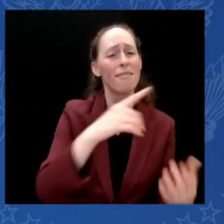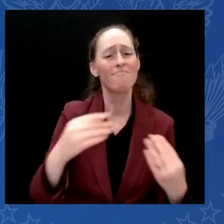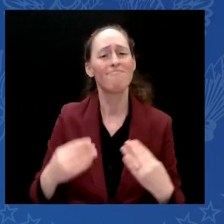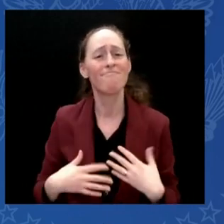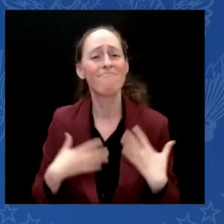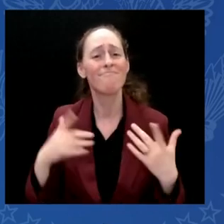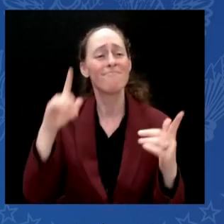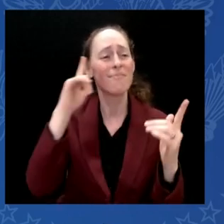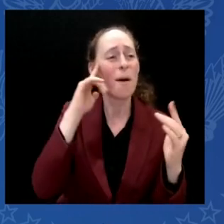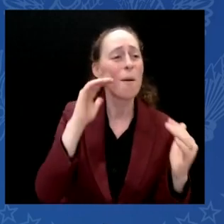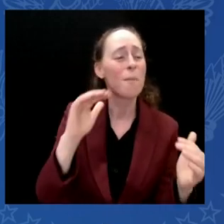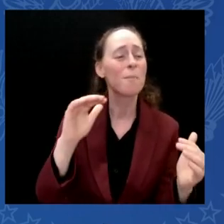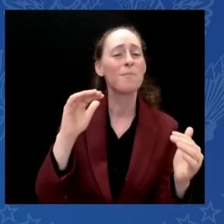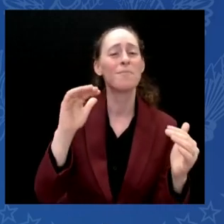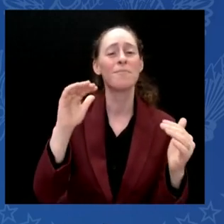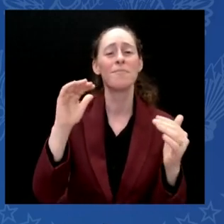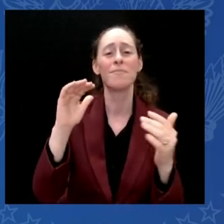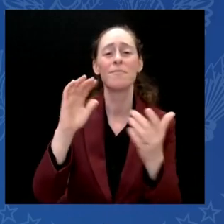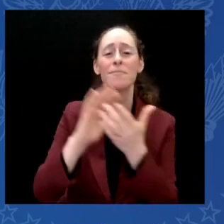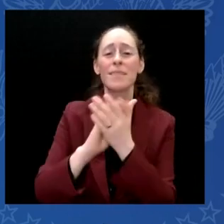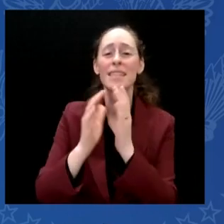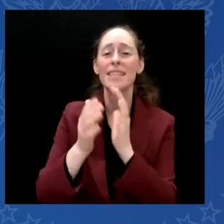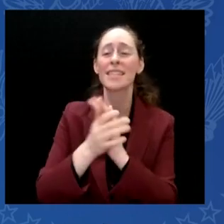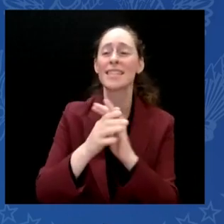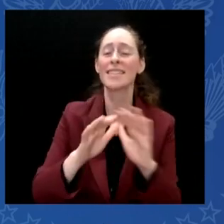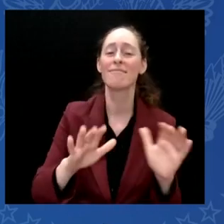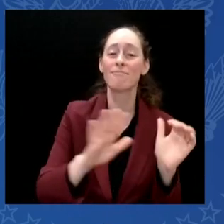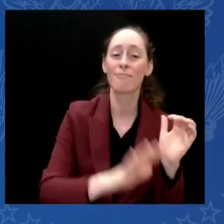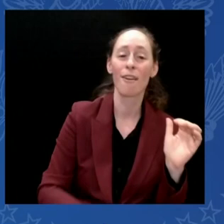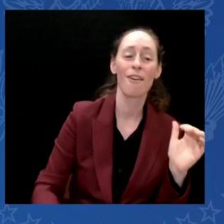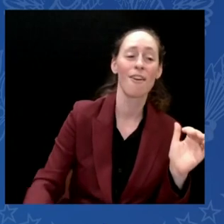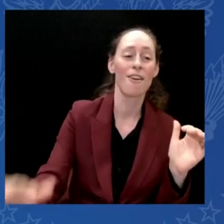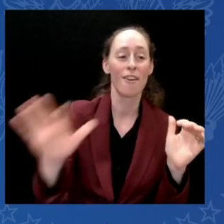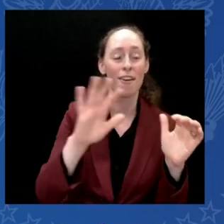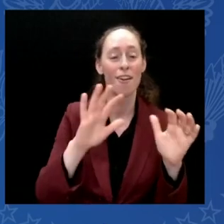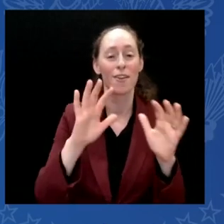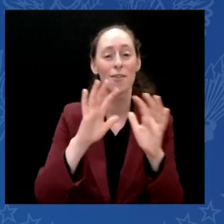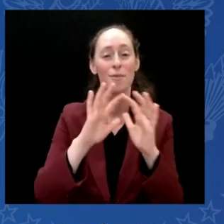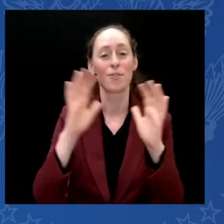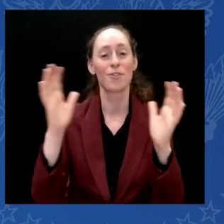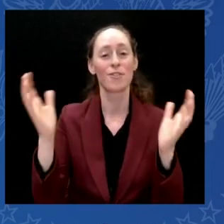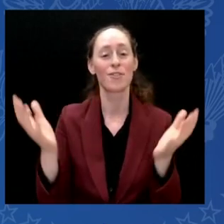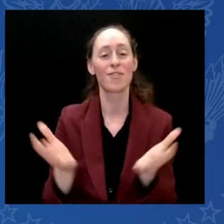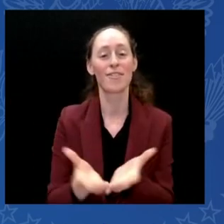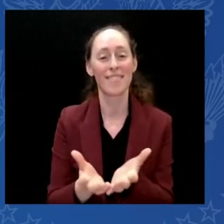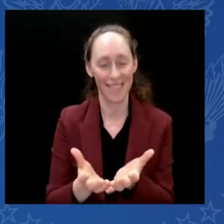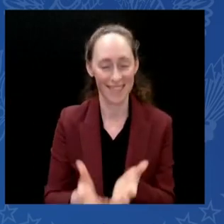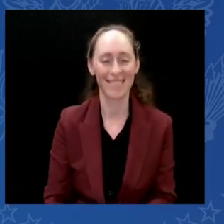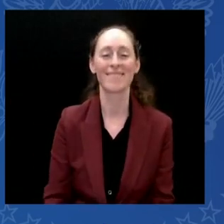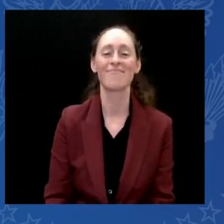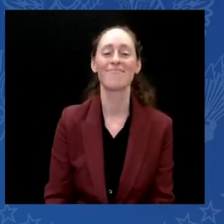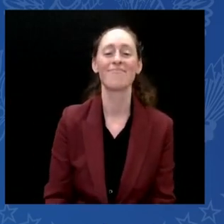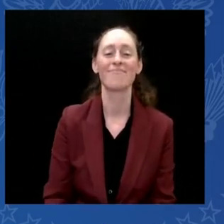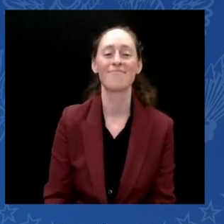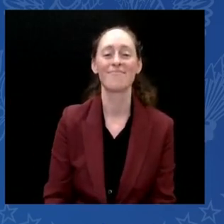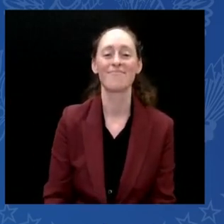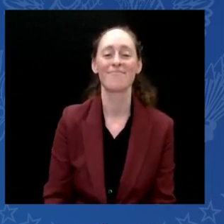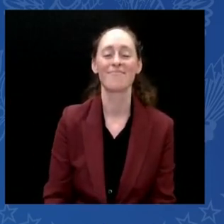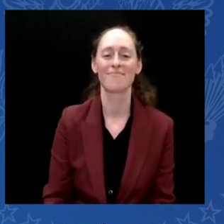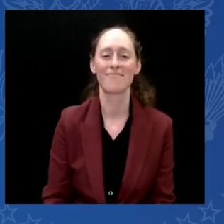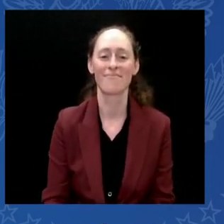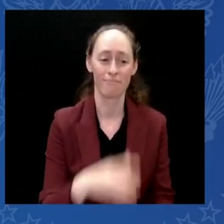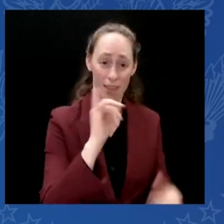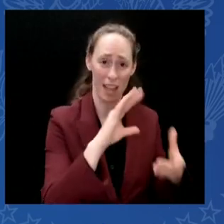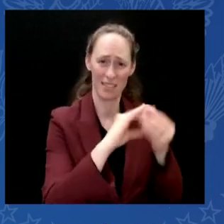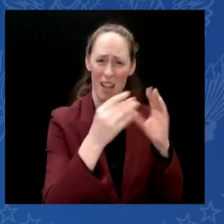but it's still very much alive today. Just look into the eyes of a child on Christmas morning or listen to the laughter of a family